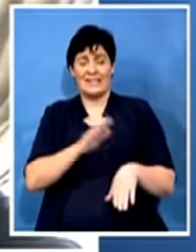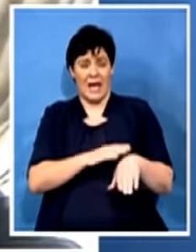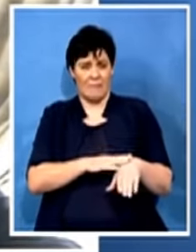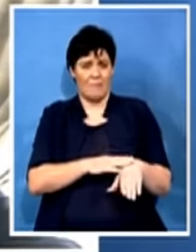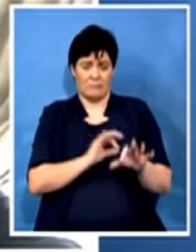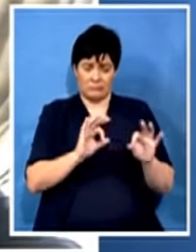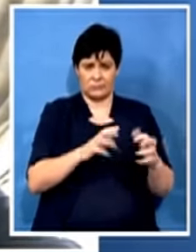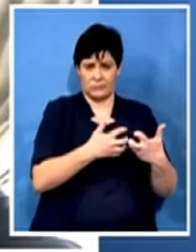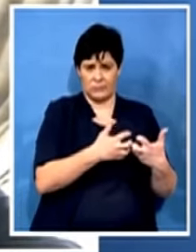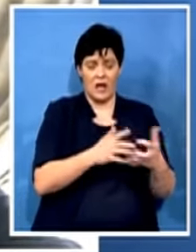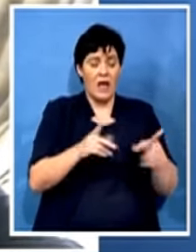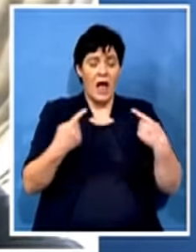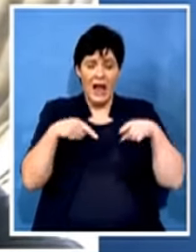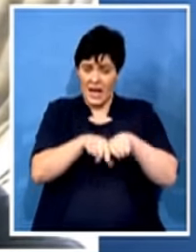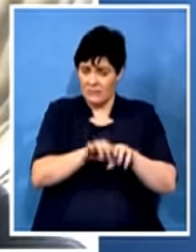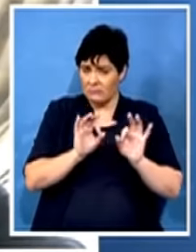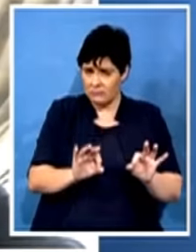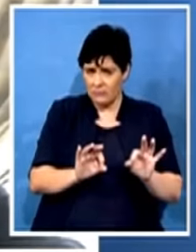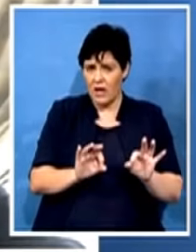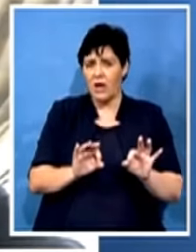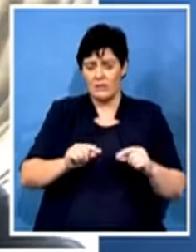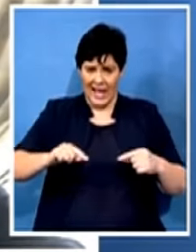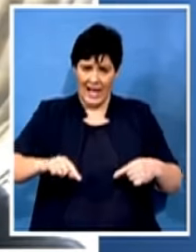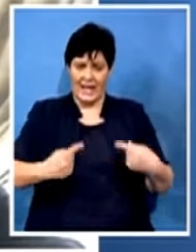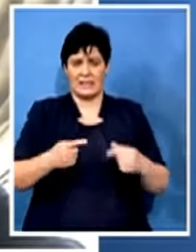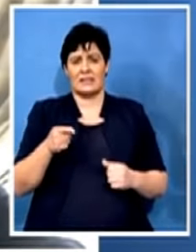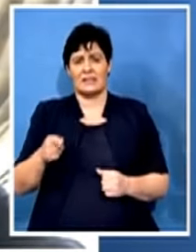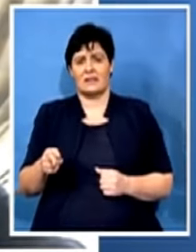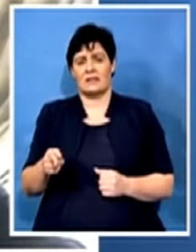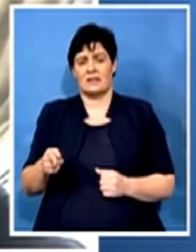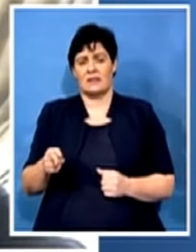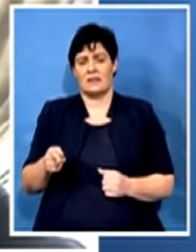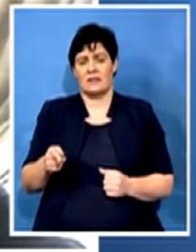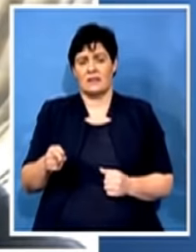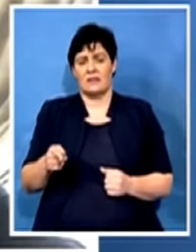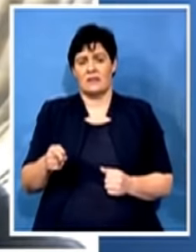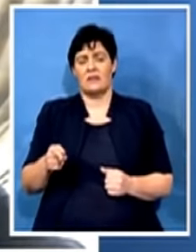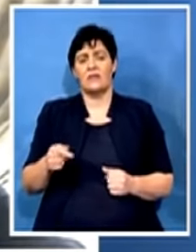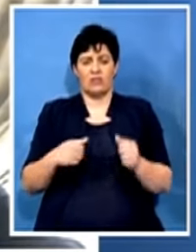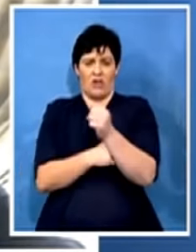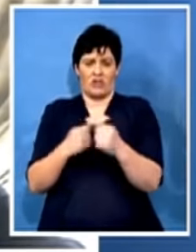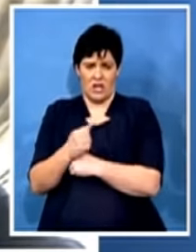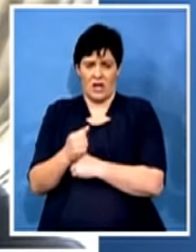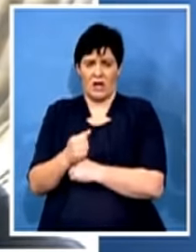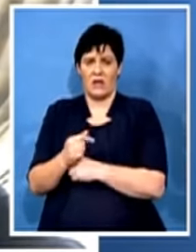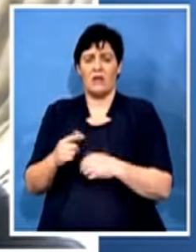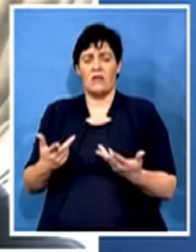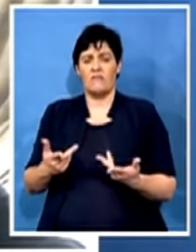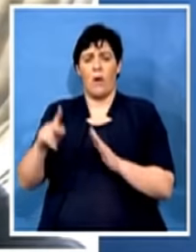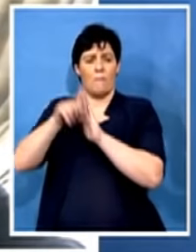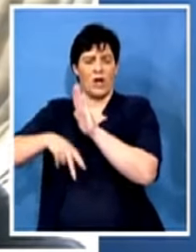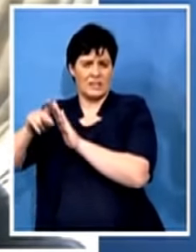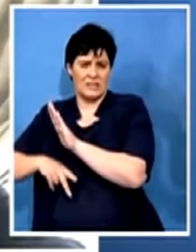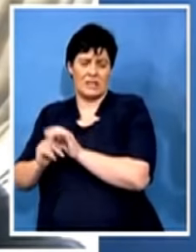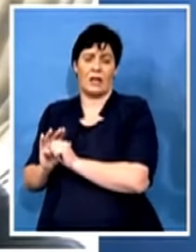against what, or the alliance structures, which was seemingly against the various policies that were being pushed by then-president of the